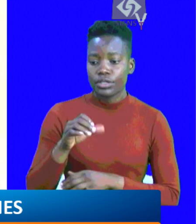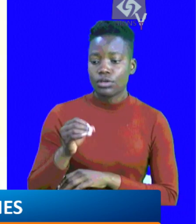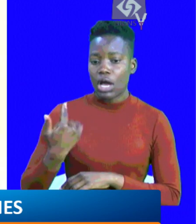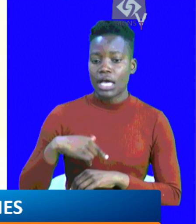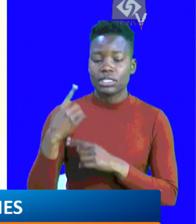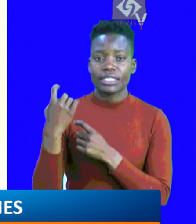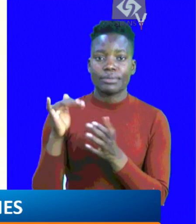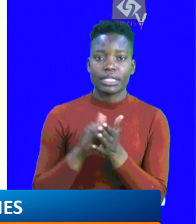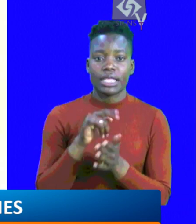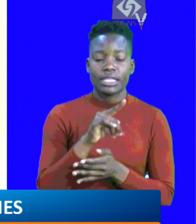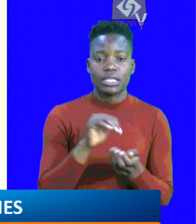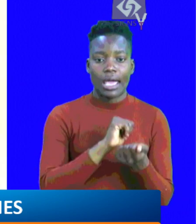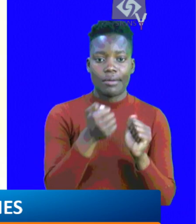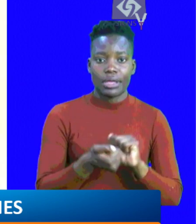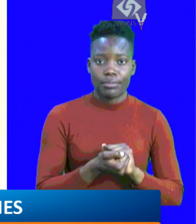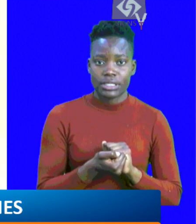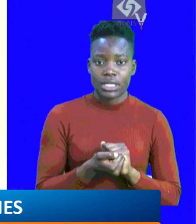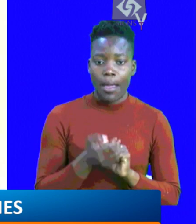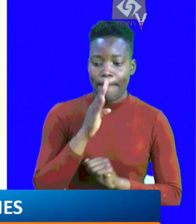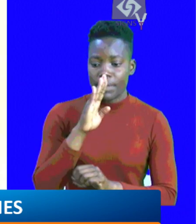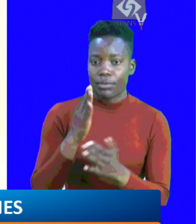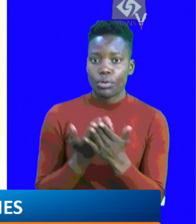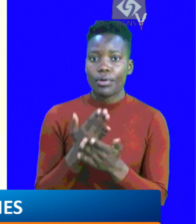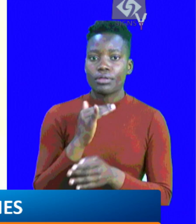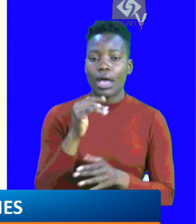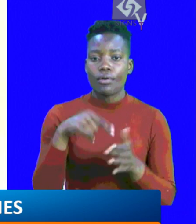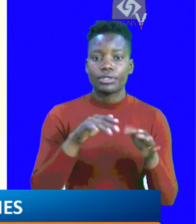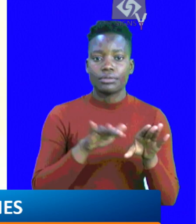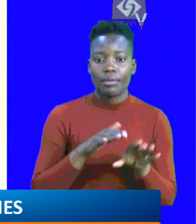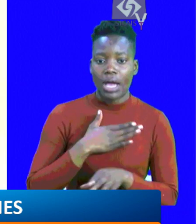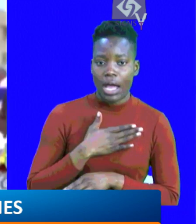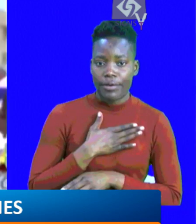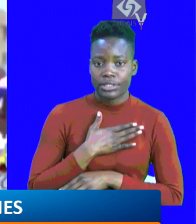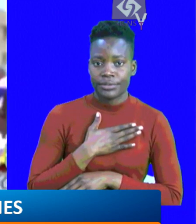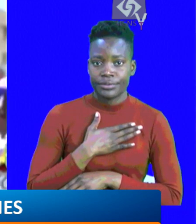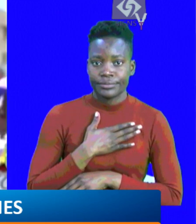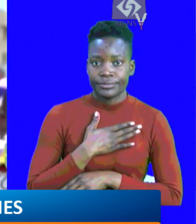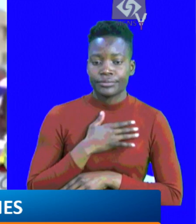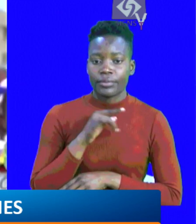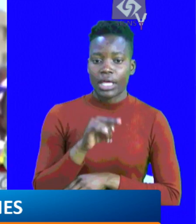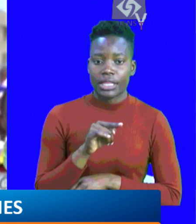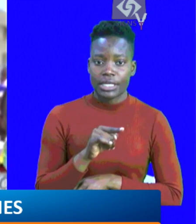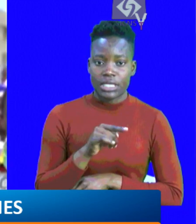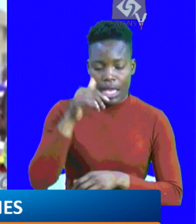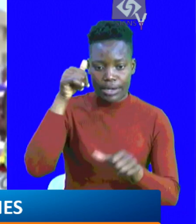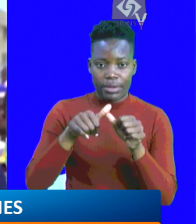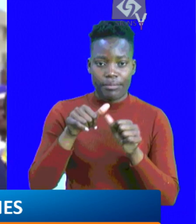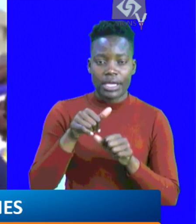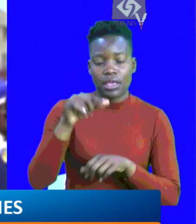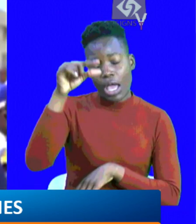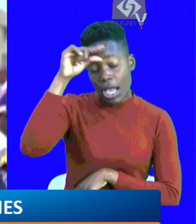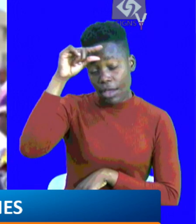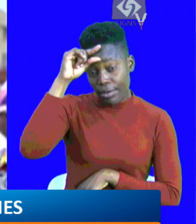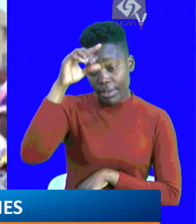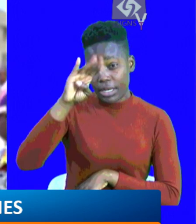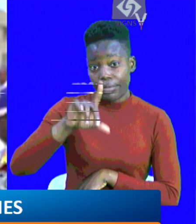as you may want to call it. So we expect that these amendments being proposed by our members are going to see the light of